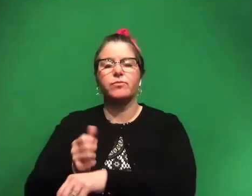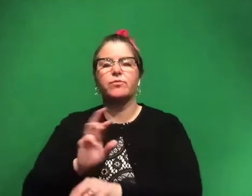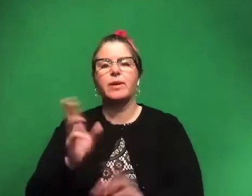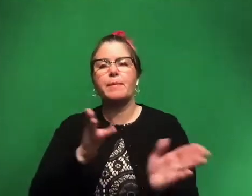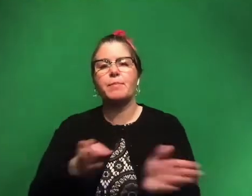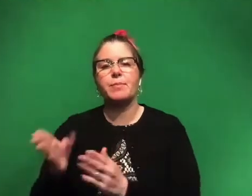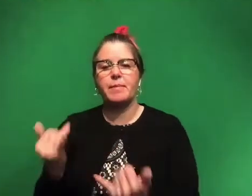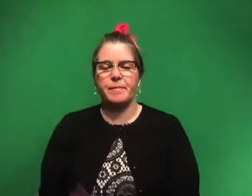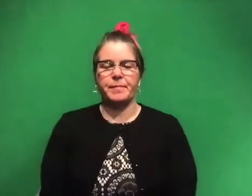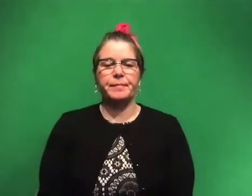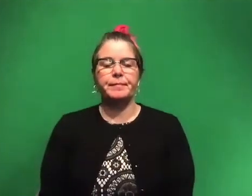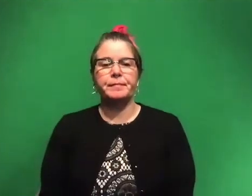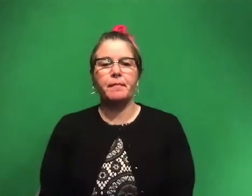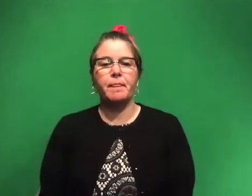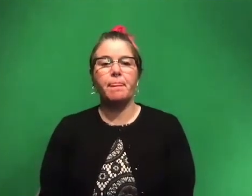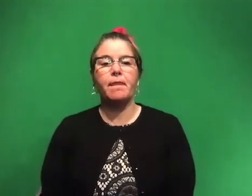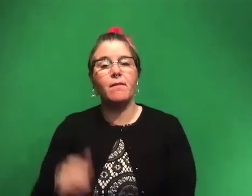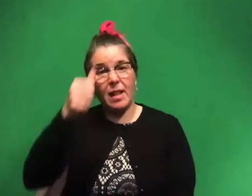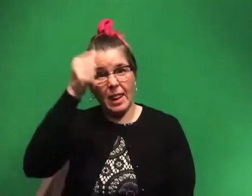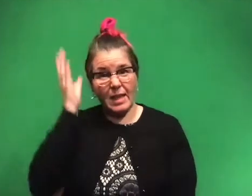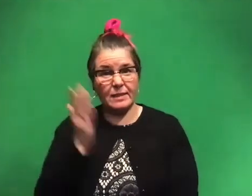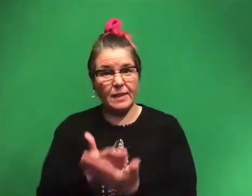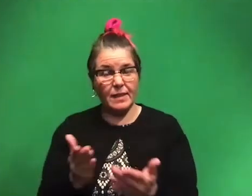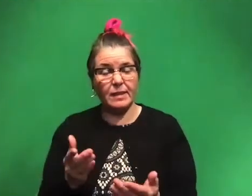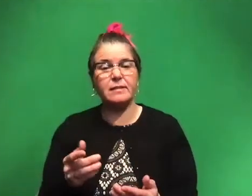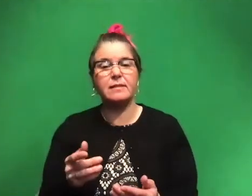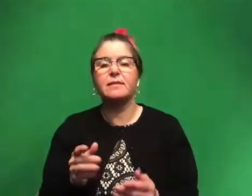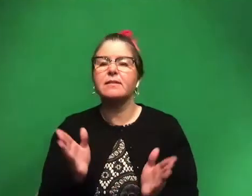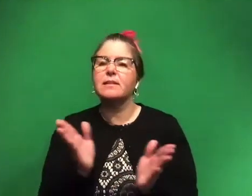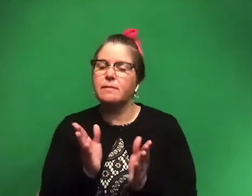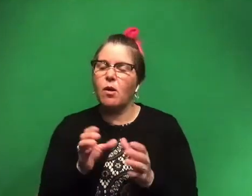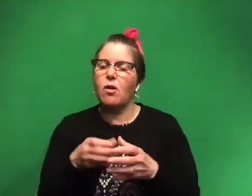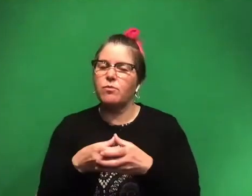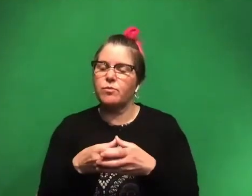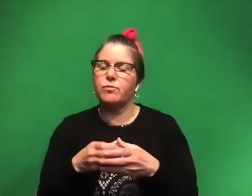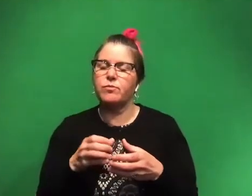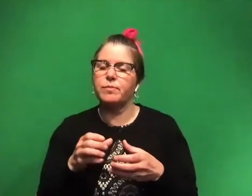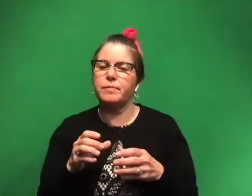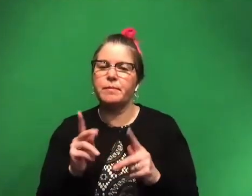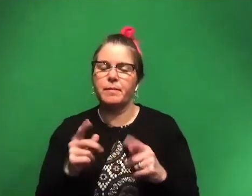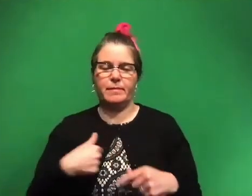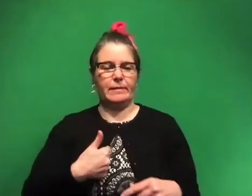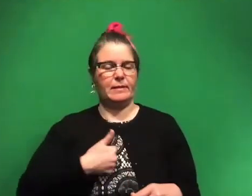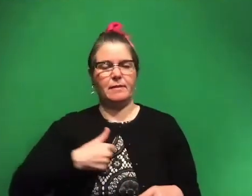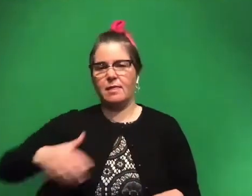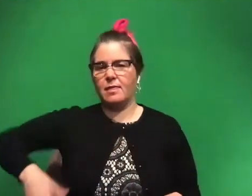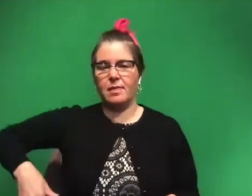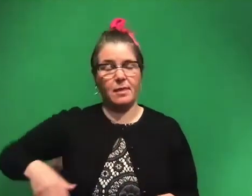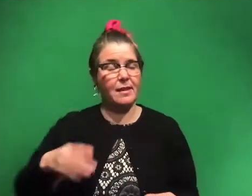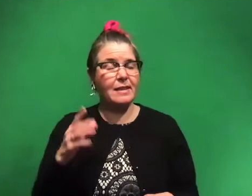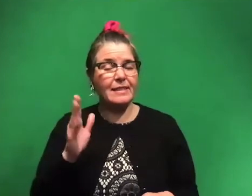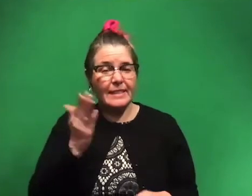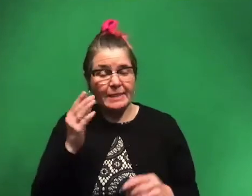Um, but all of our Alaska material is a very, very small crew. Um, I have not been out there. It sounds amazing